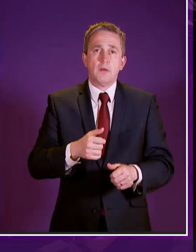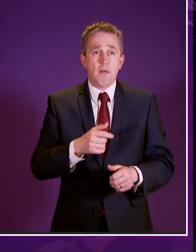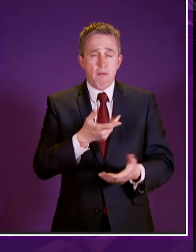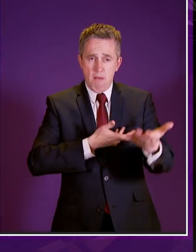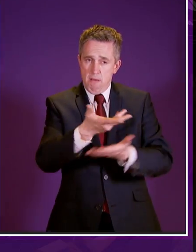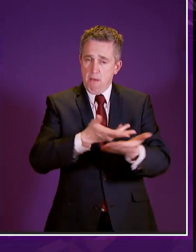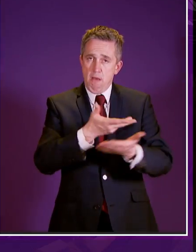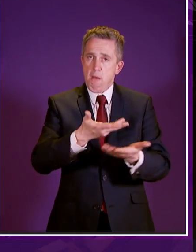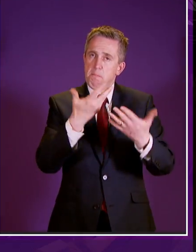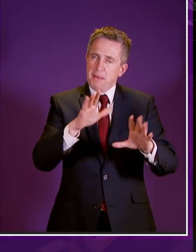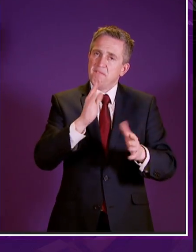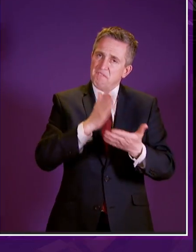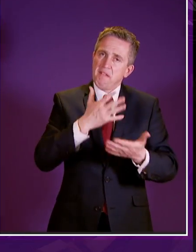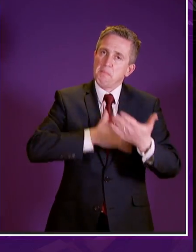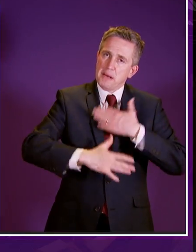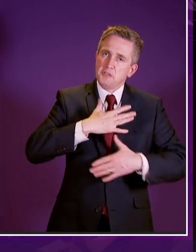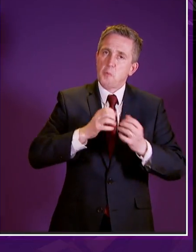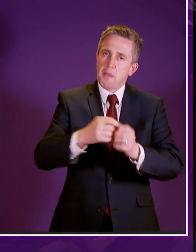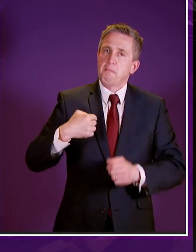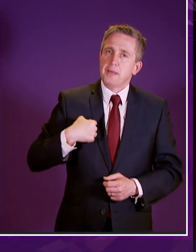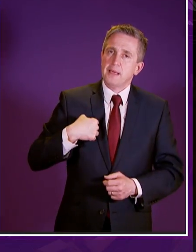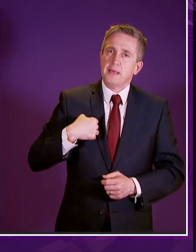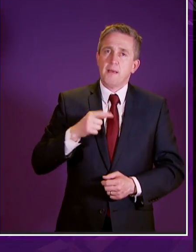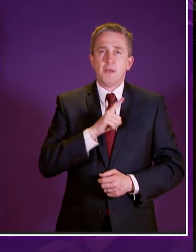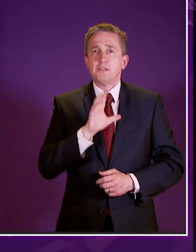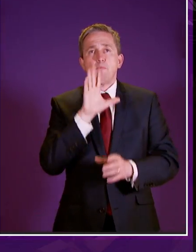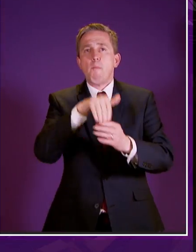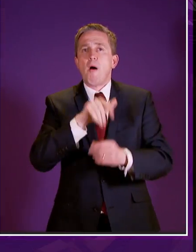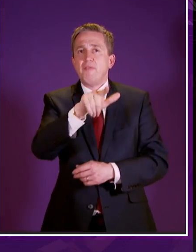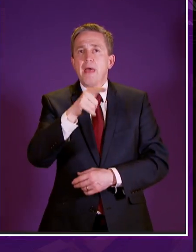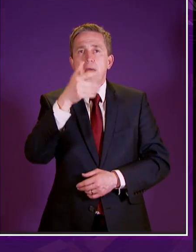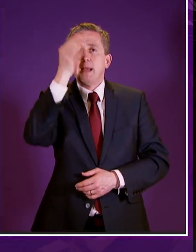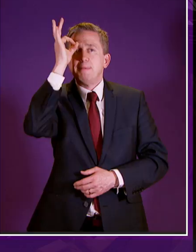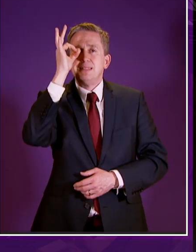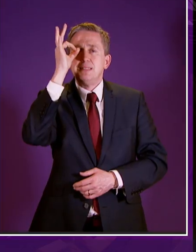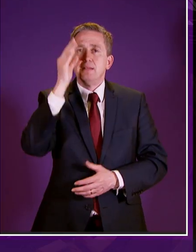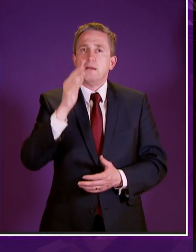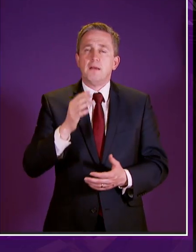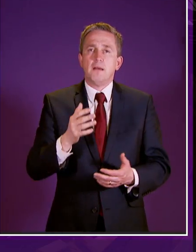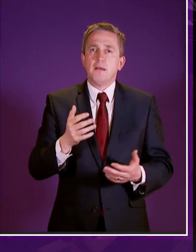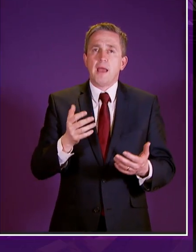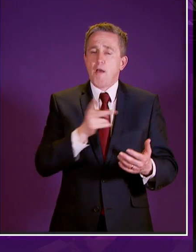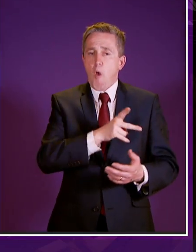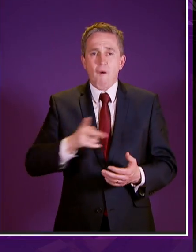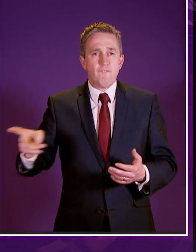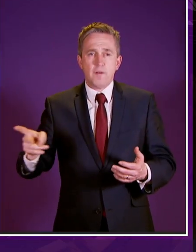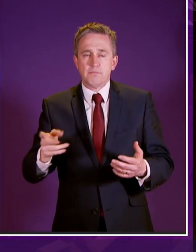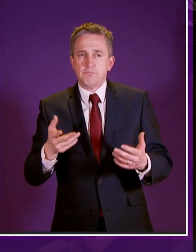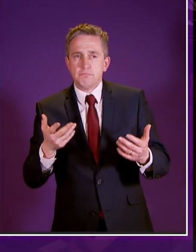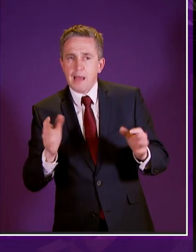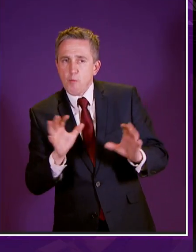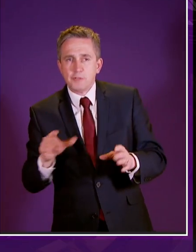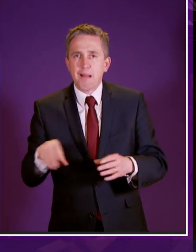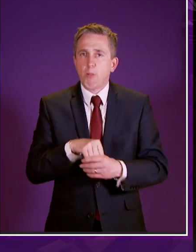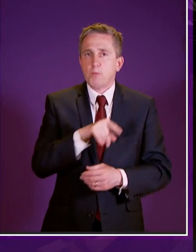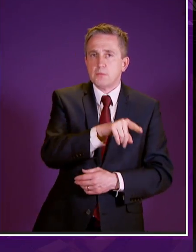dealings with me with great tolerance given that uh not being represented on the committee um i wasn't always cited on many of the issues that i was